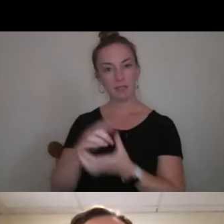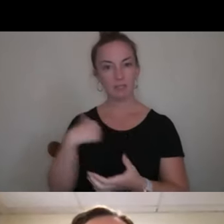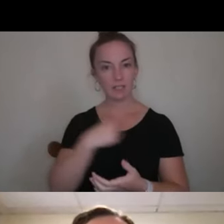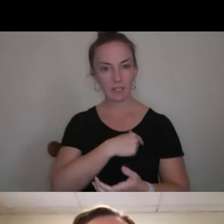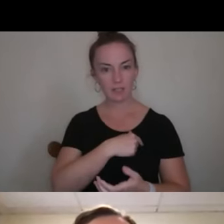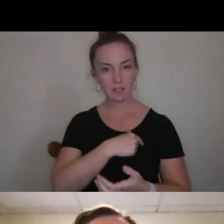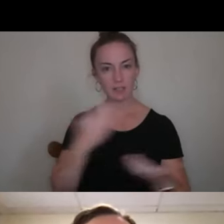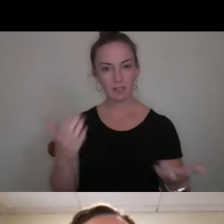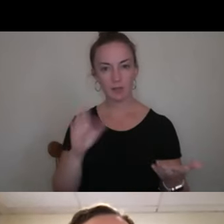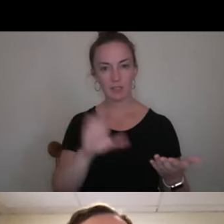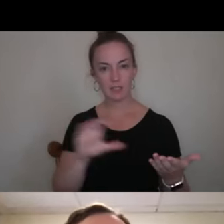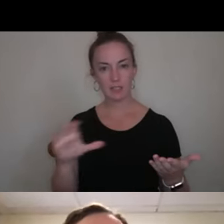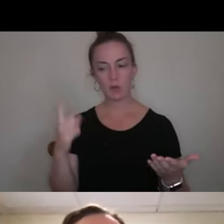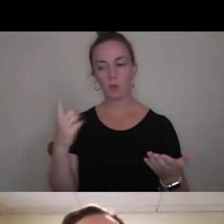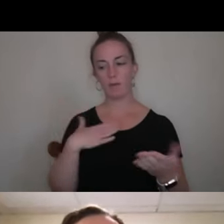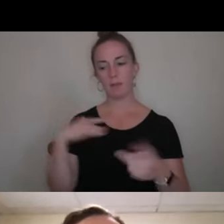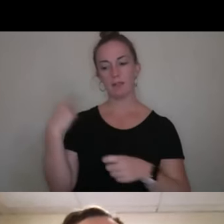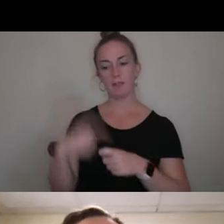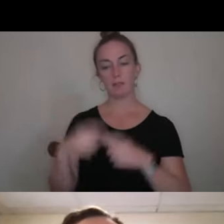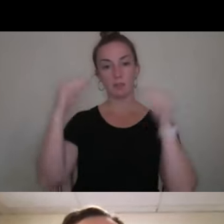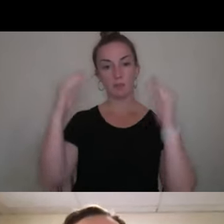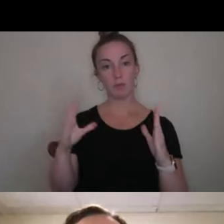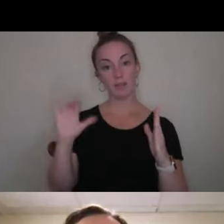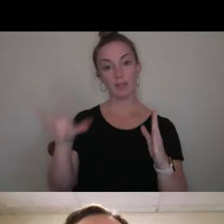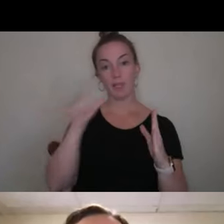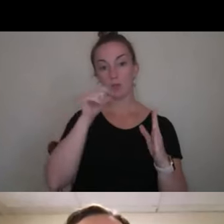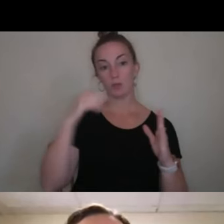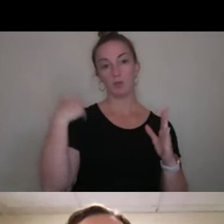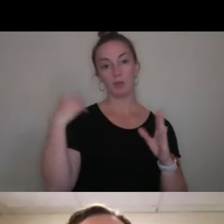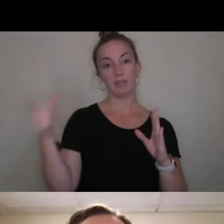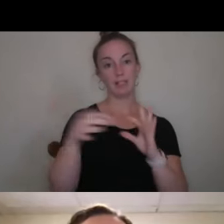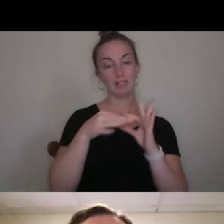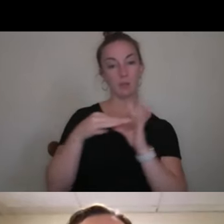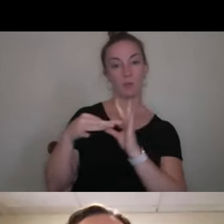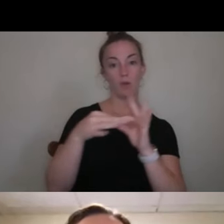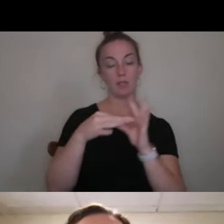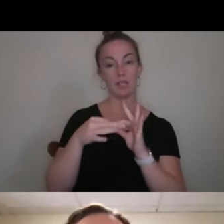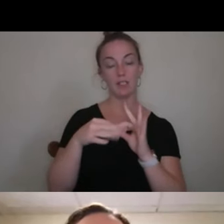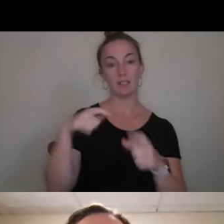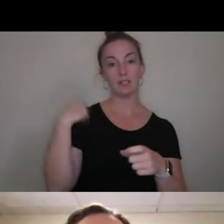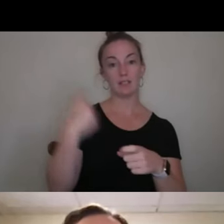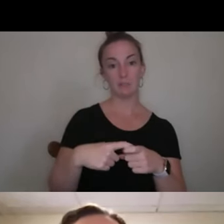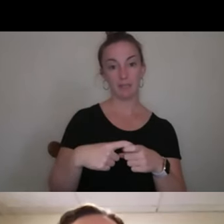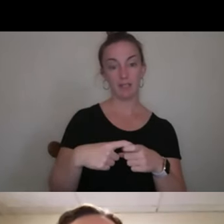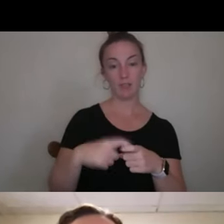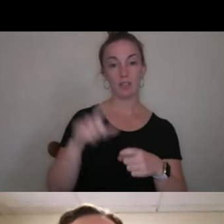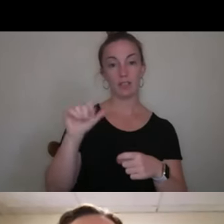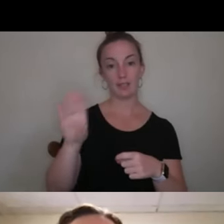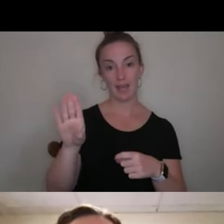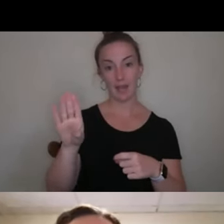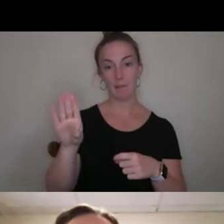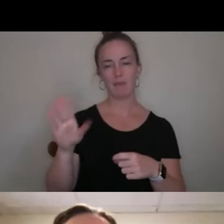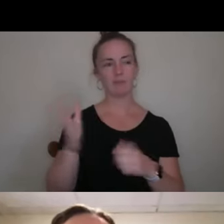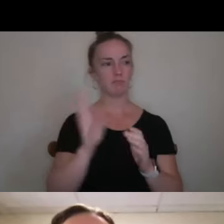So my one of my Spanish professors is the one who coordinates the Spanish tutoring lab and she asked me if I would be interested